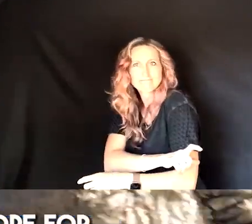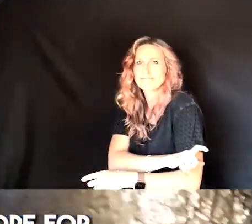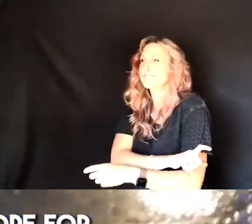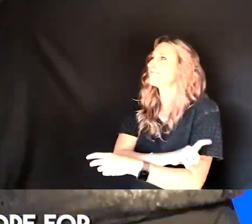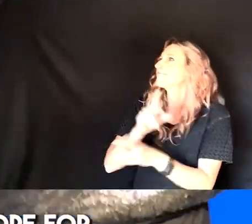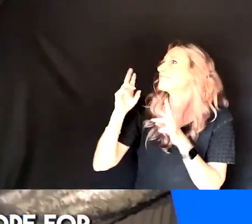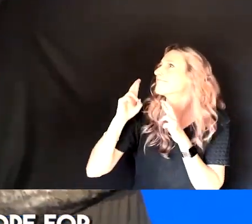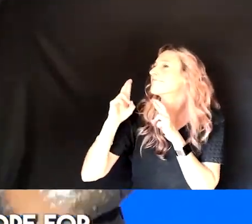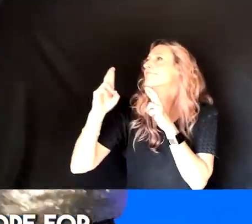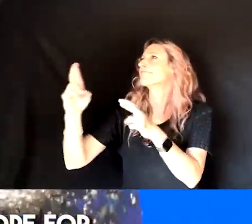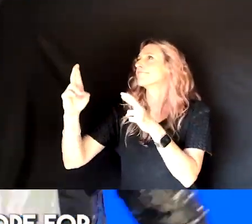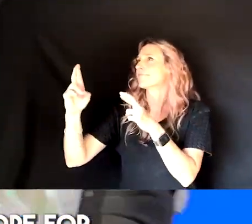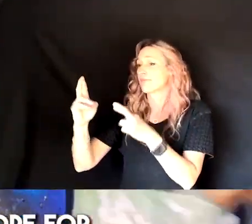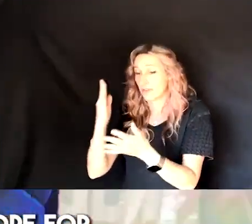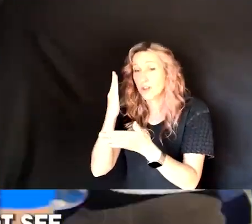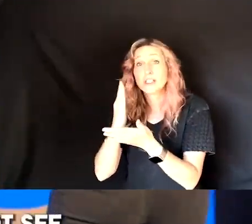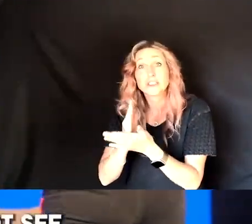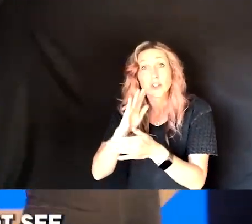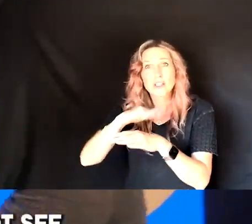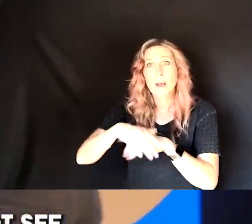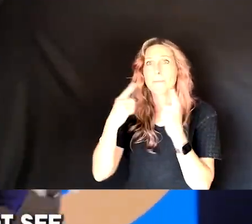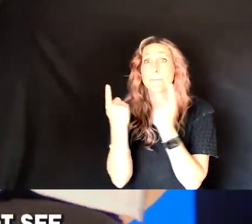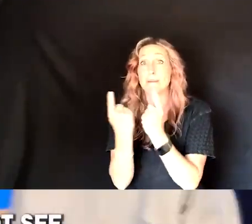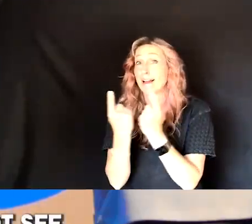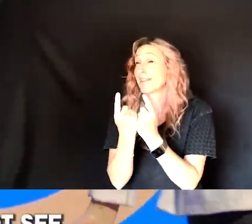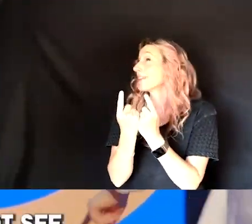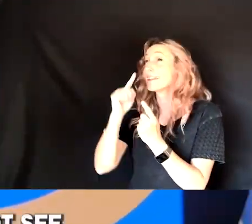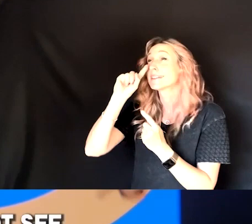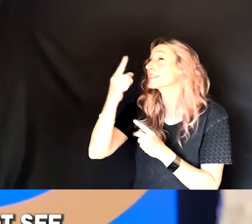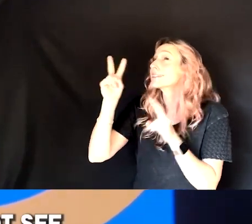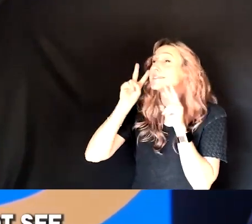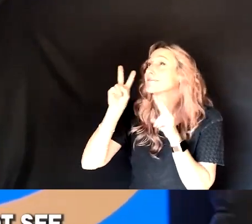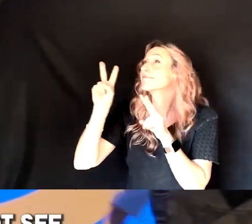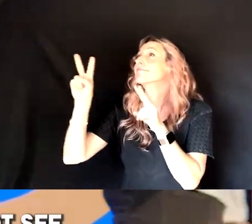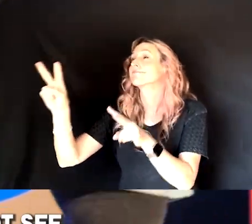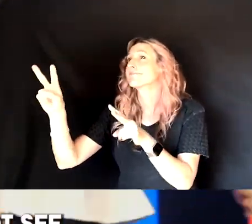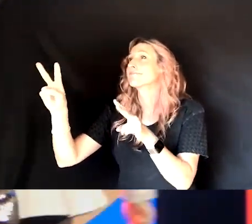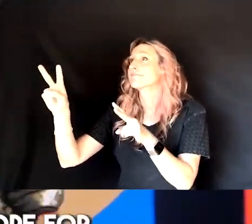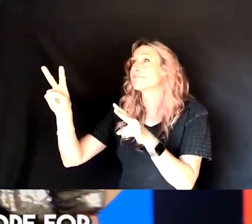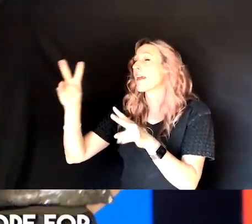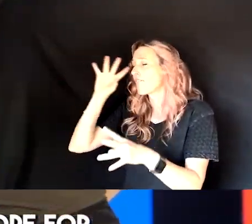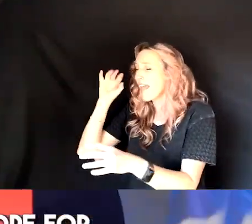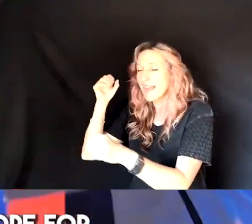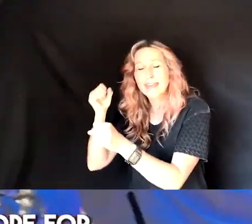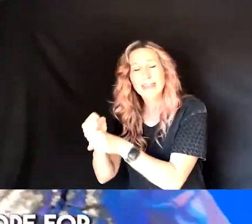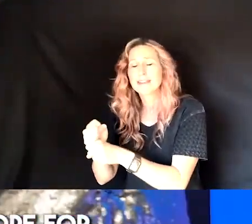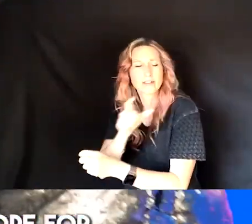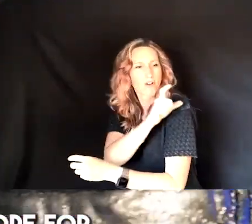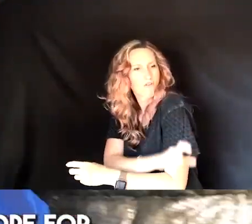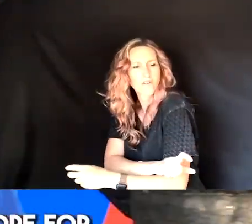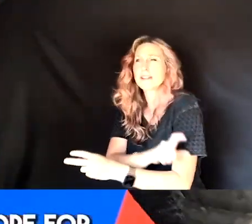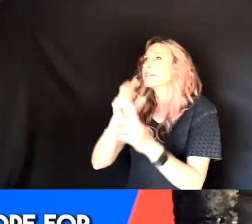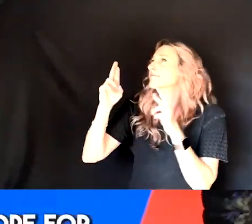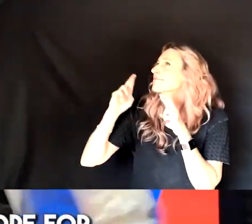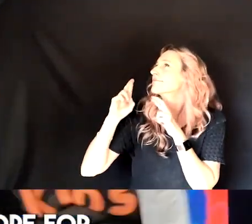confidence in what we hope for and assurance about what we do not see. Now faith is